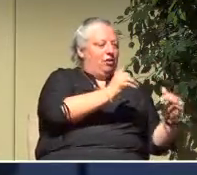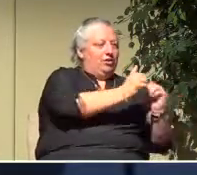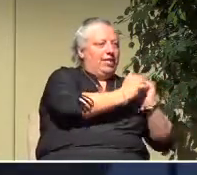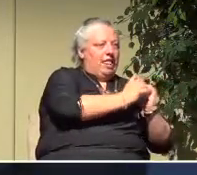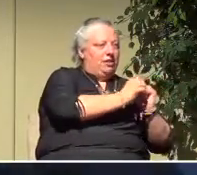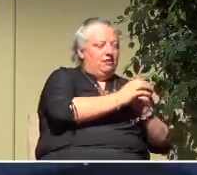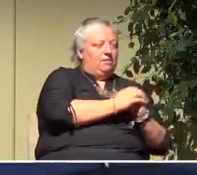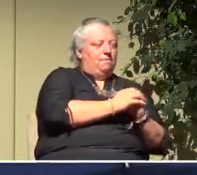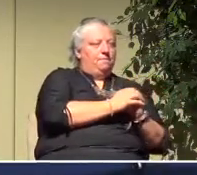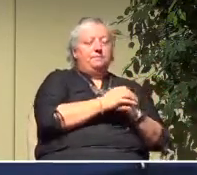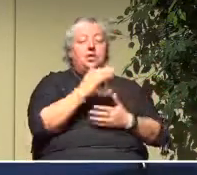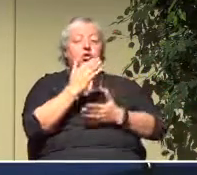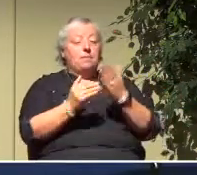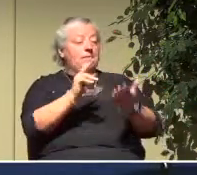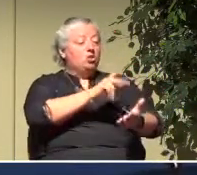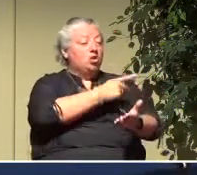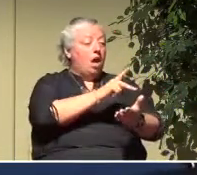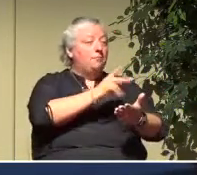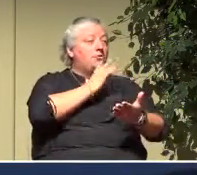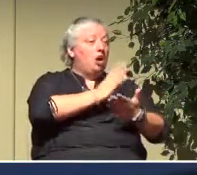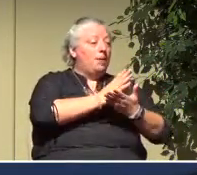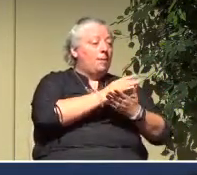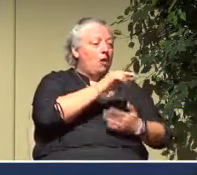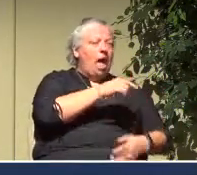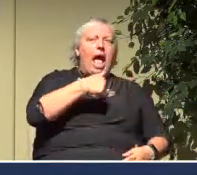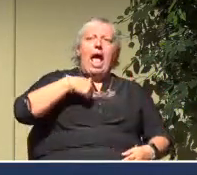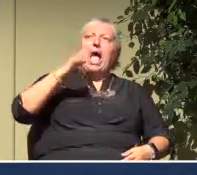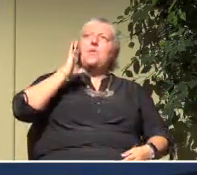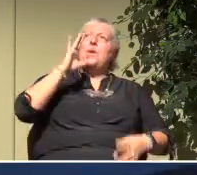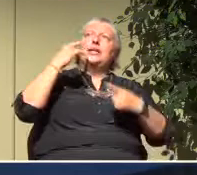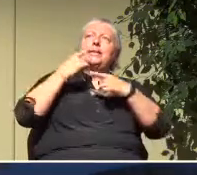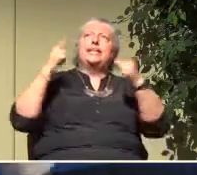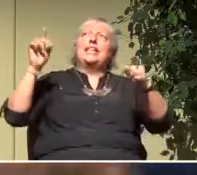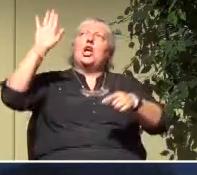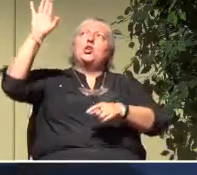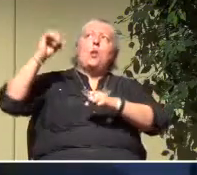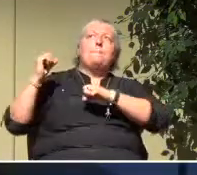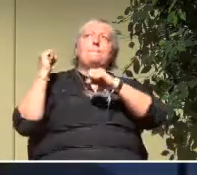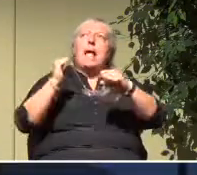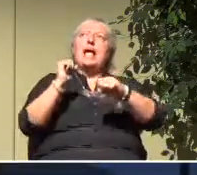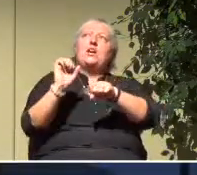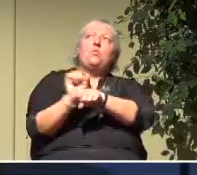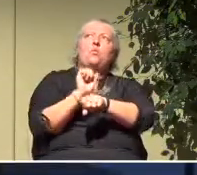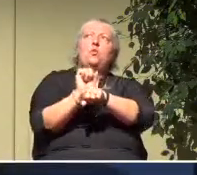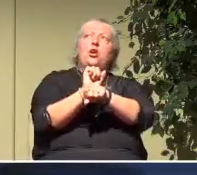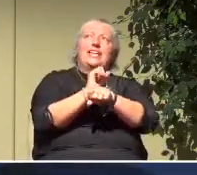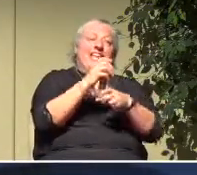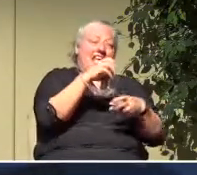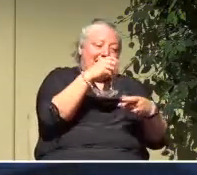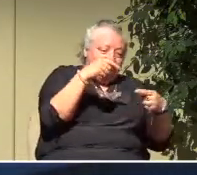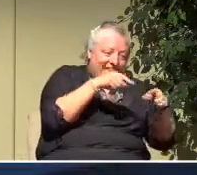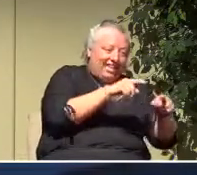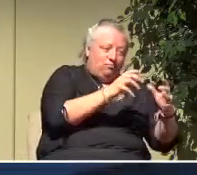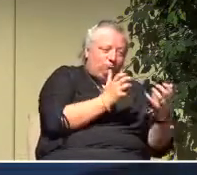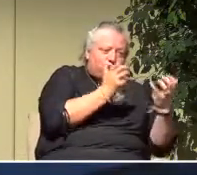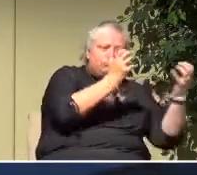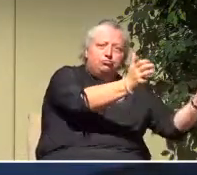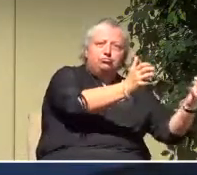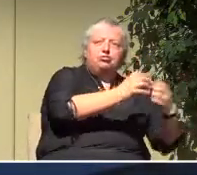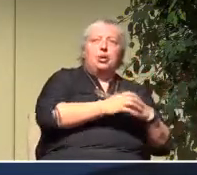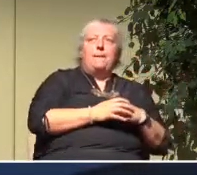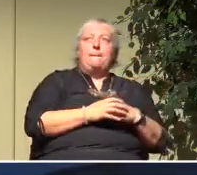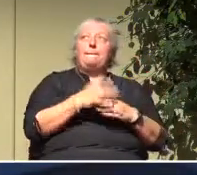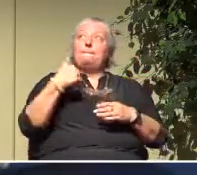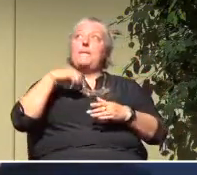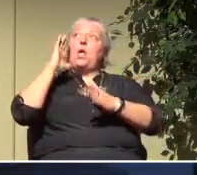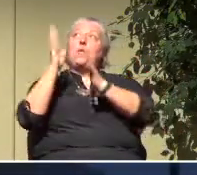some of the Psalms will talk about, I will declare your mighty acts in the assembly. I will praise your name in